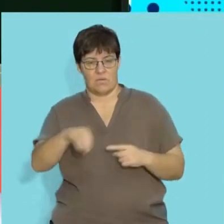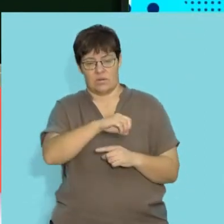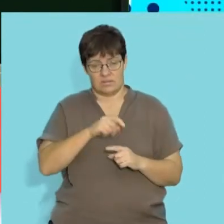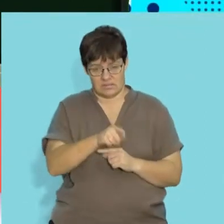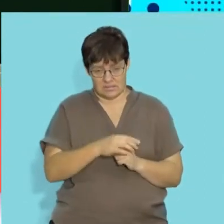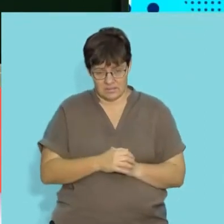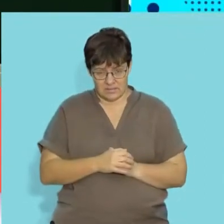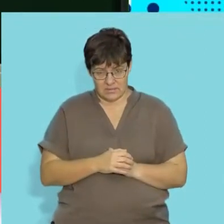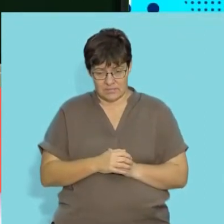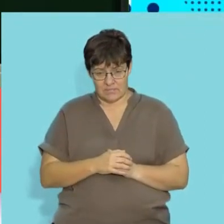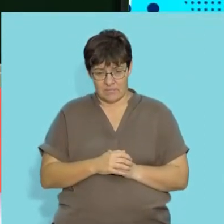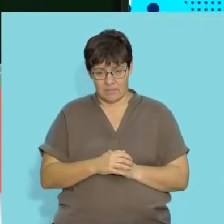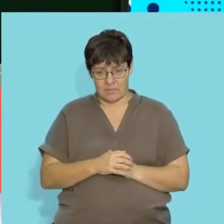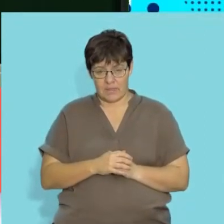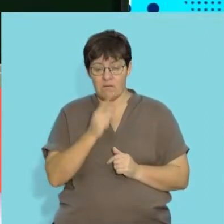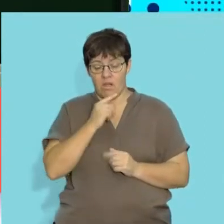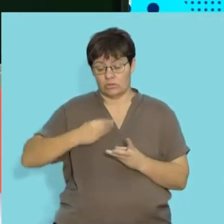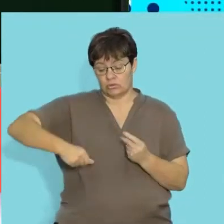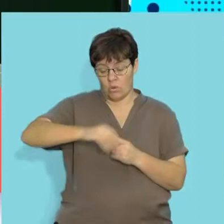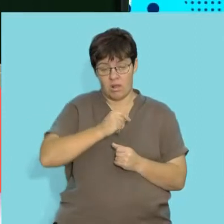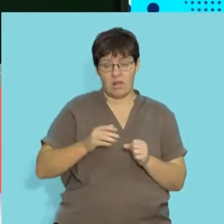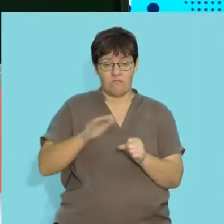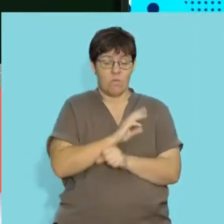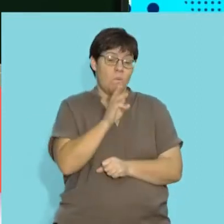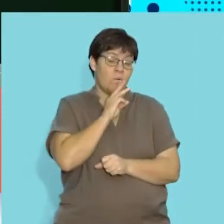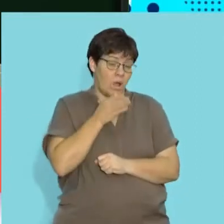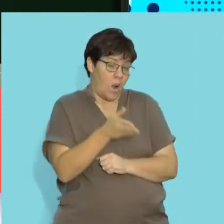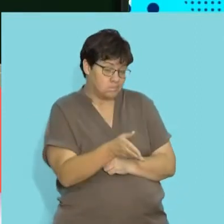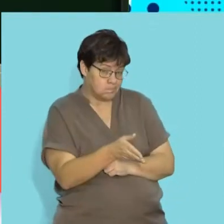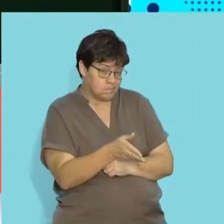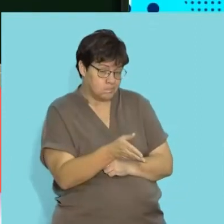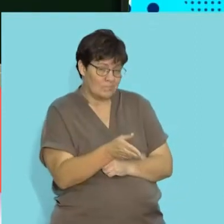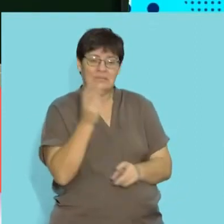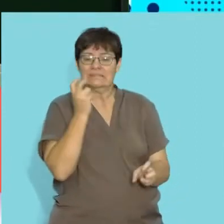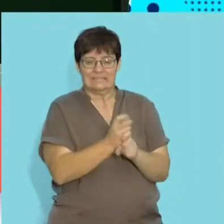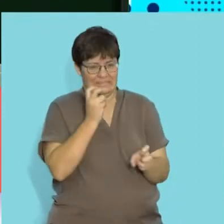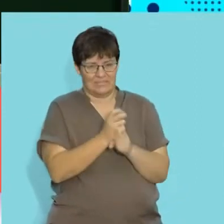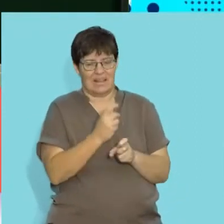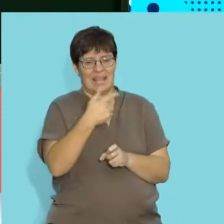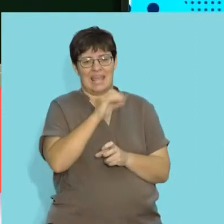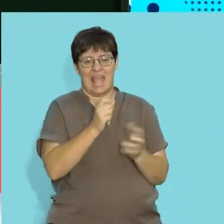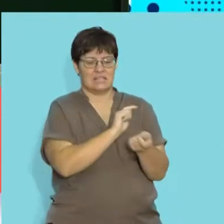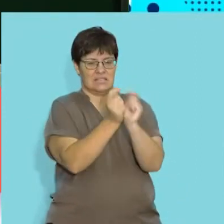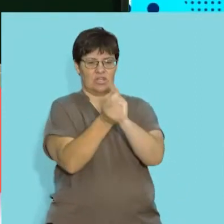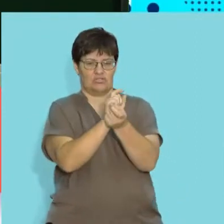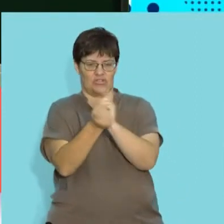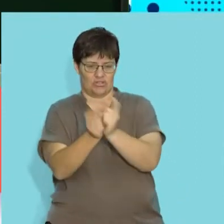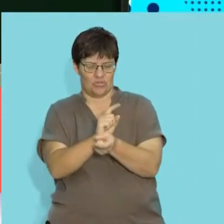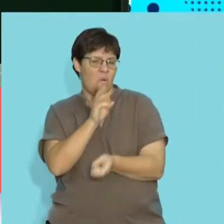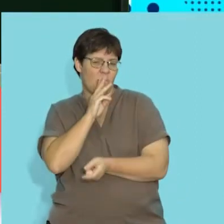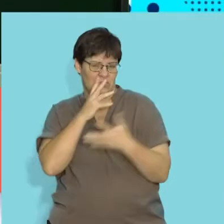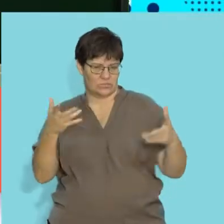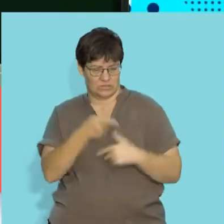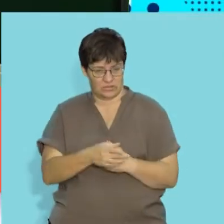living organisms. However, when there is soil that is filled with water, it would be very difficult for gases to exchange.